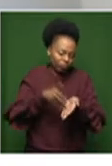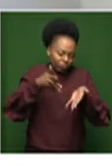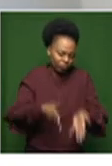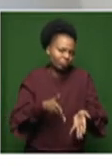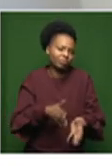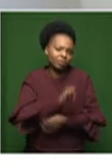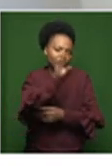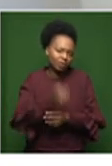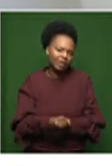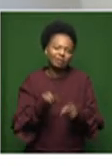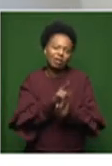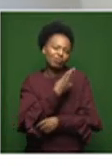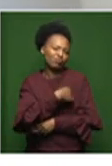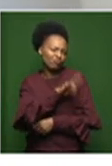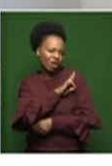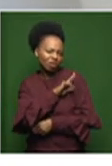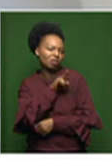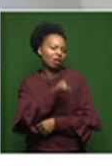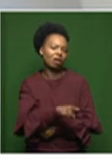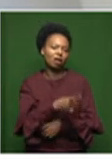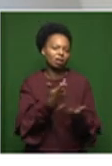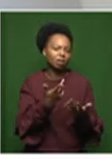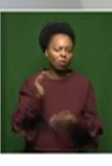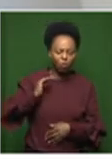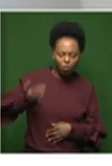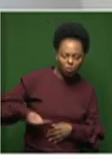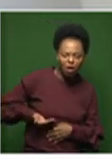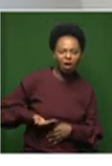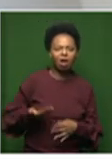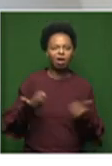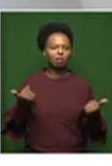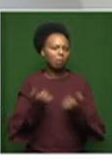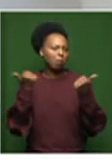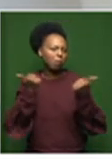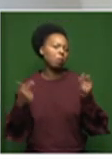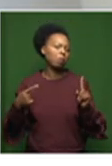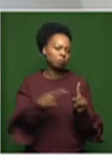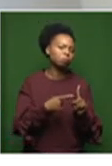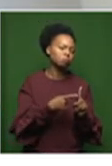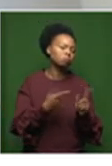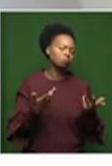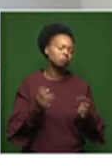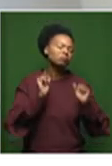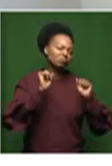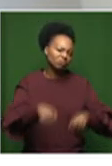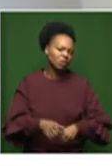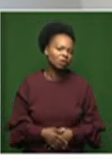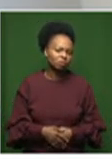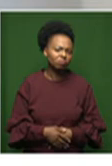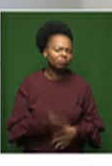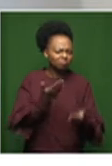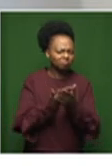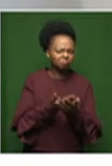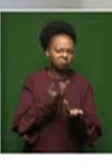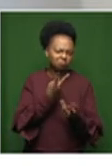So religion, woman. Yeah, it's really, you have to see it to